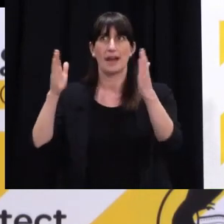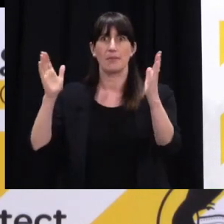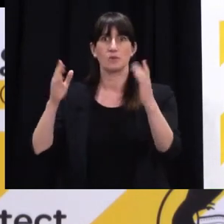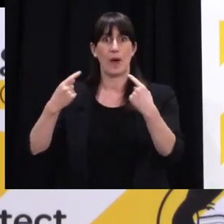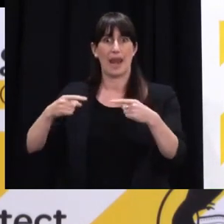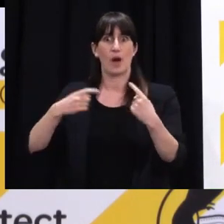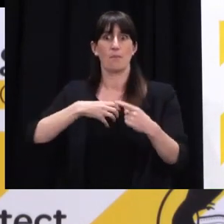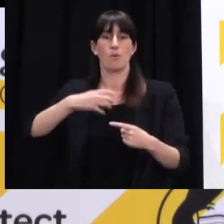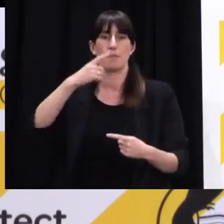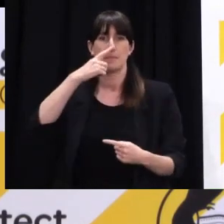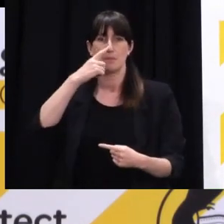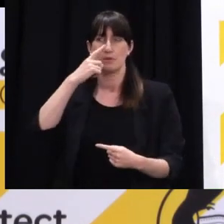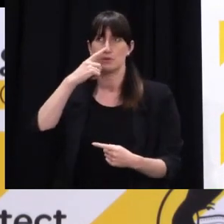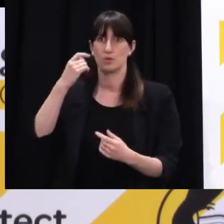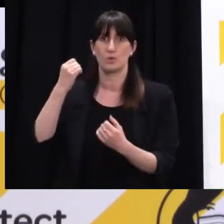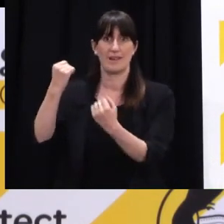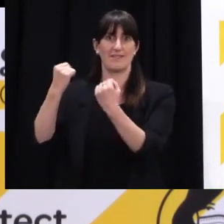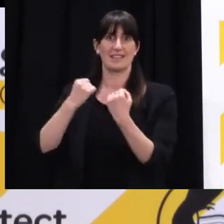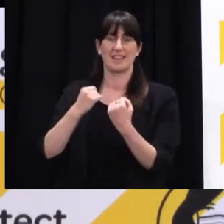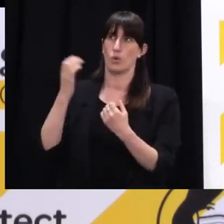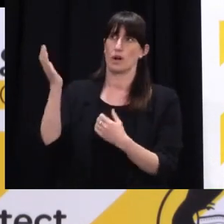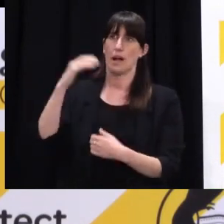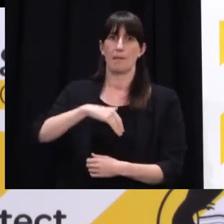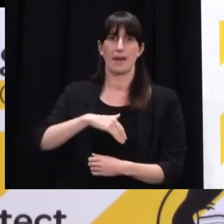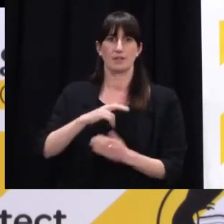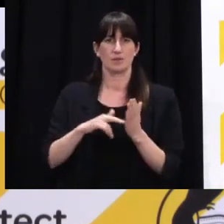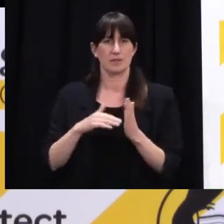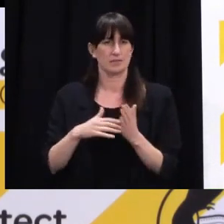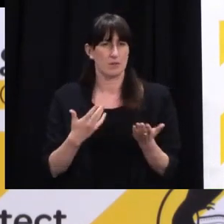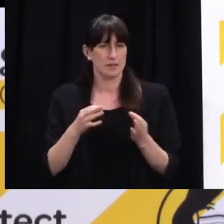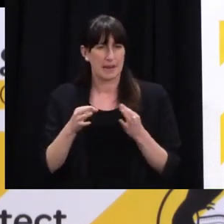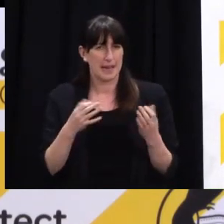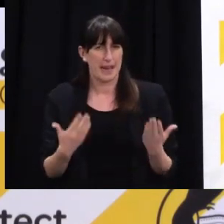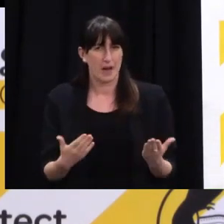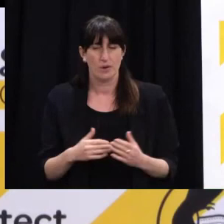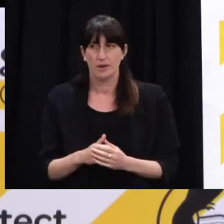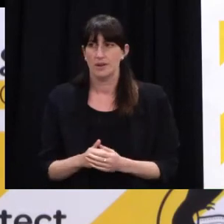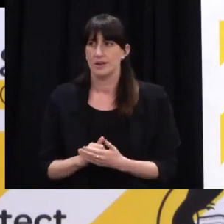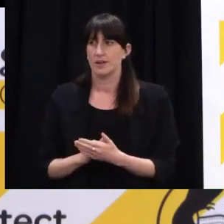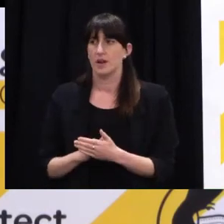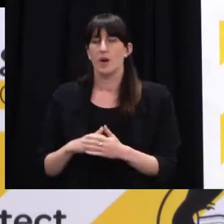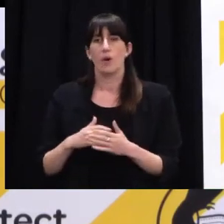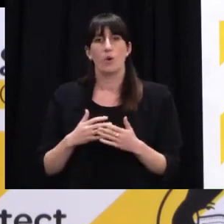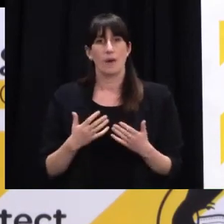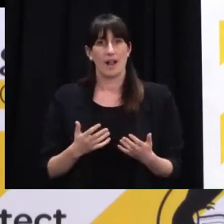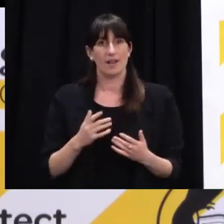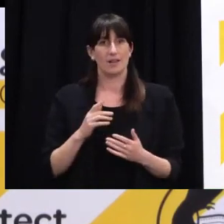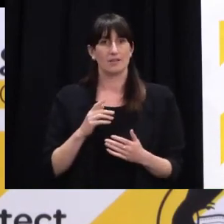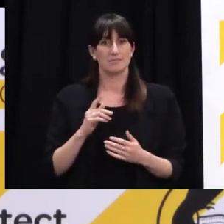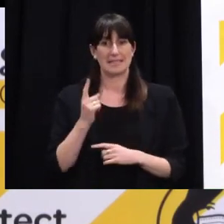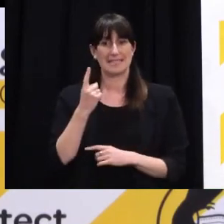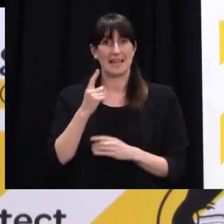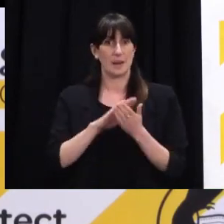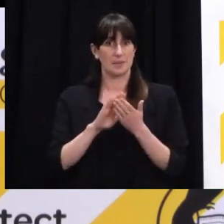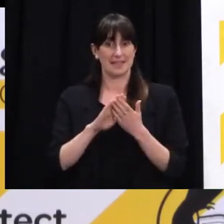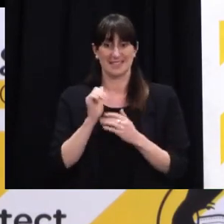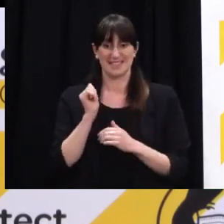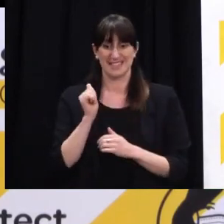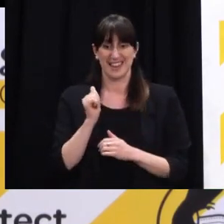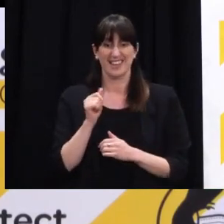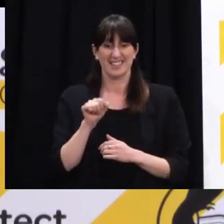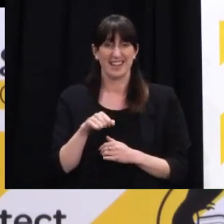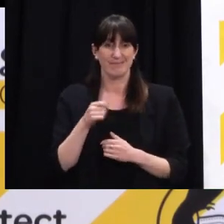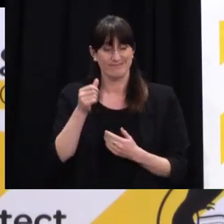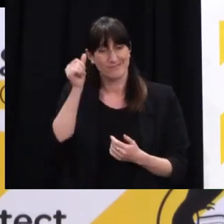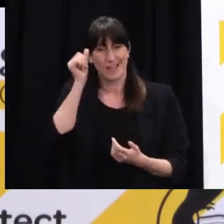was referring to yesterday is actually not a change in position, but the ongoing acknowledgement that we've always said with variants of concern, we've got